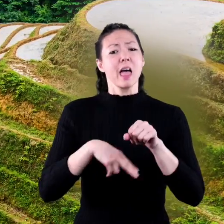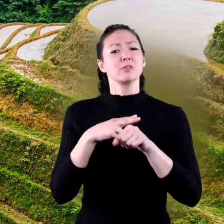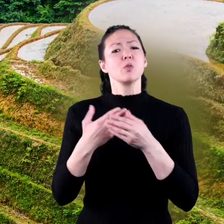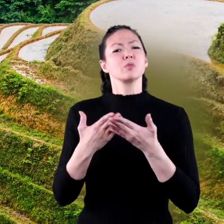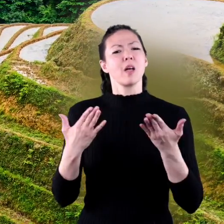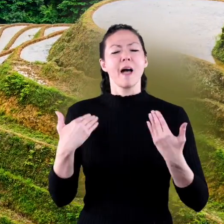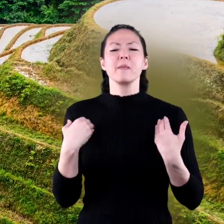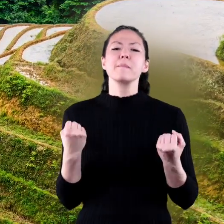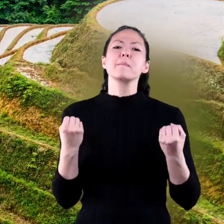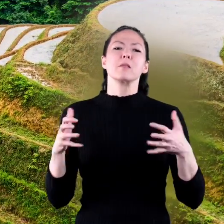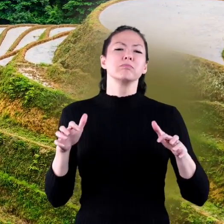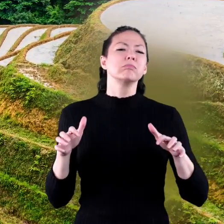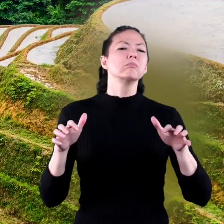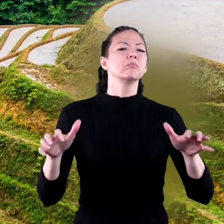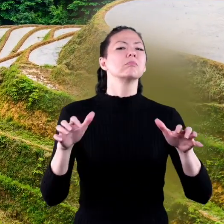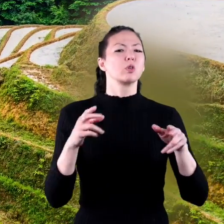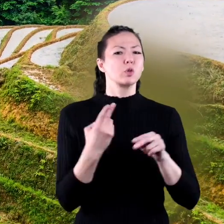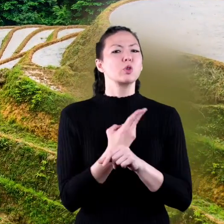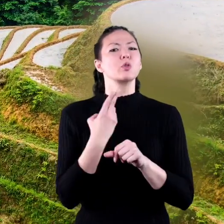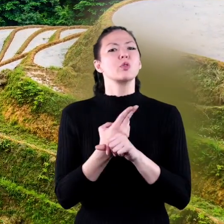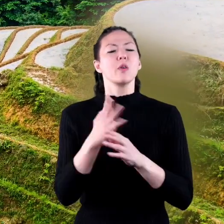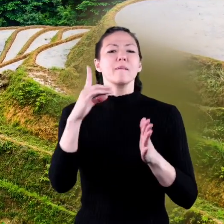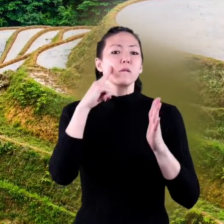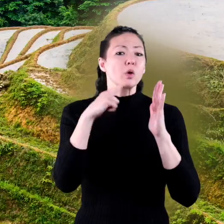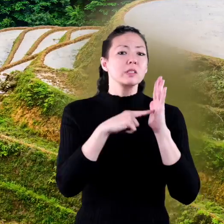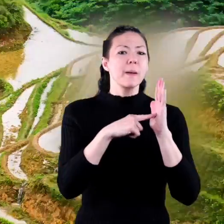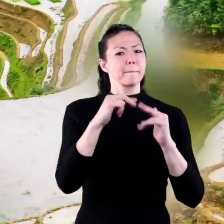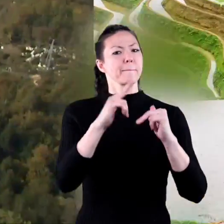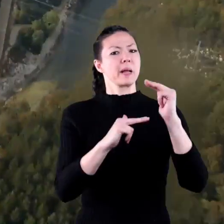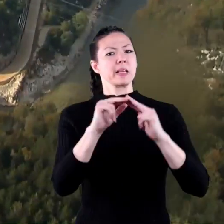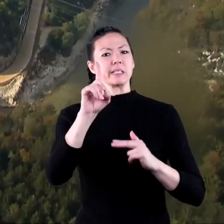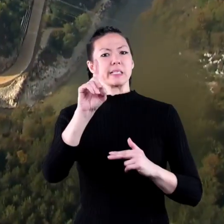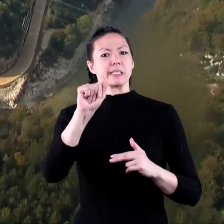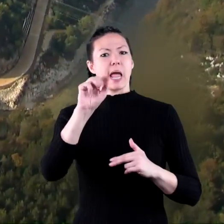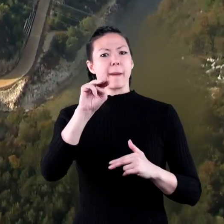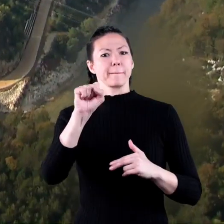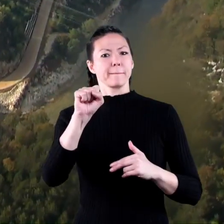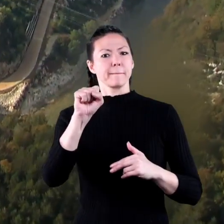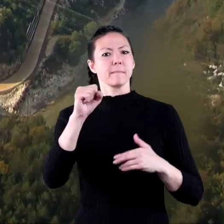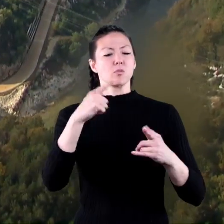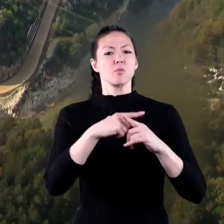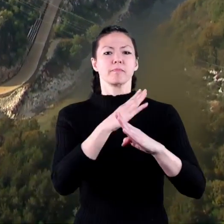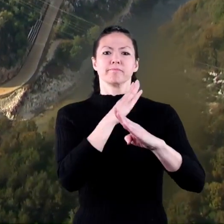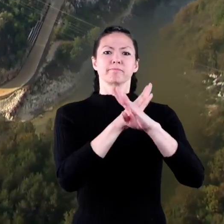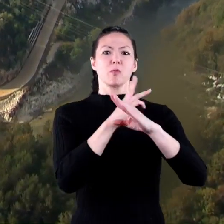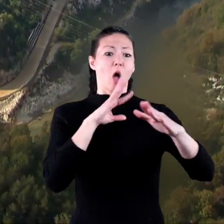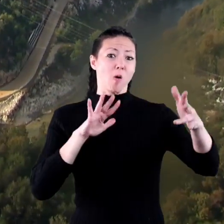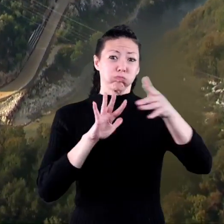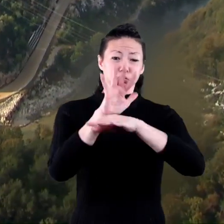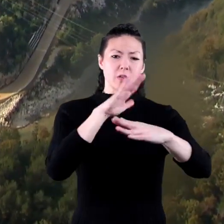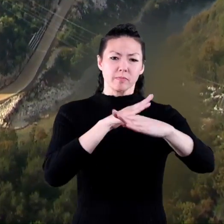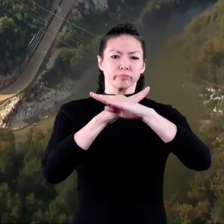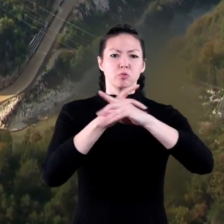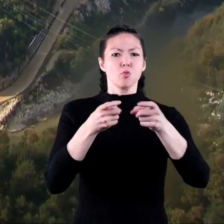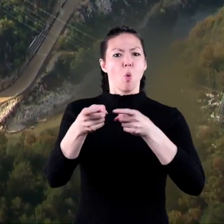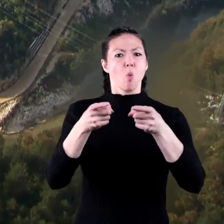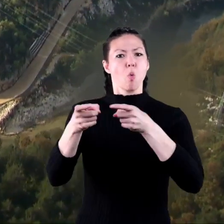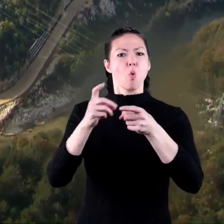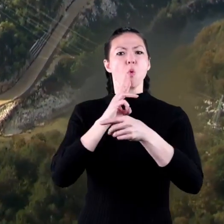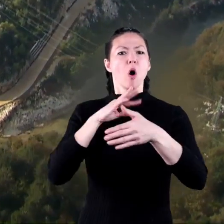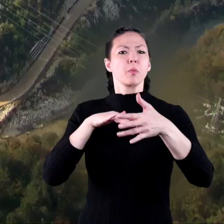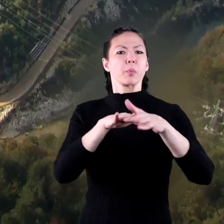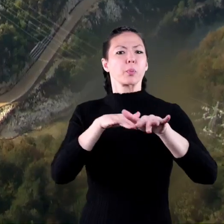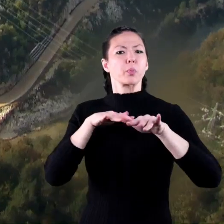resources have many uses. For example, we built dams to hold back rivers and create reservoirs.